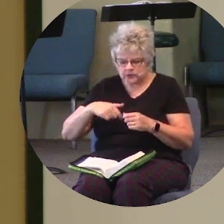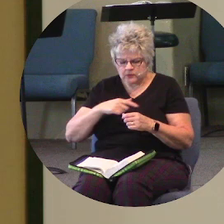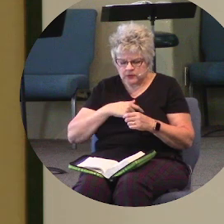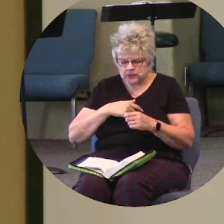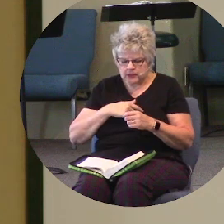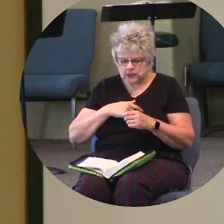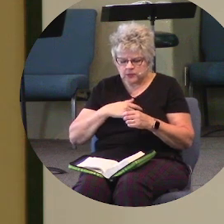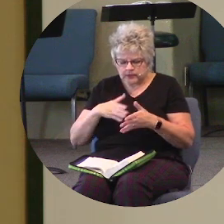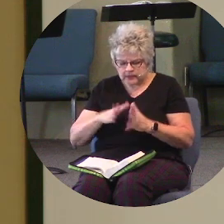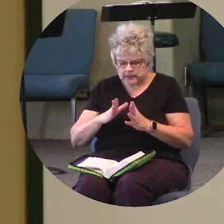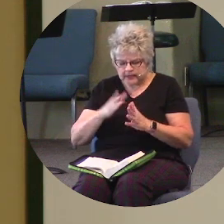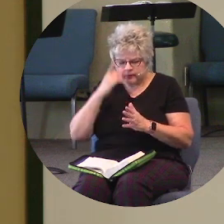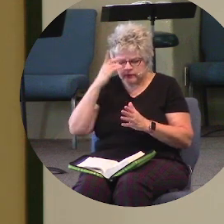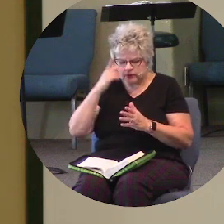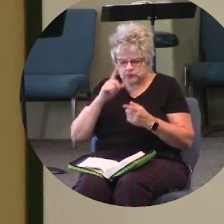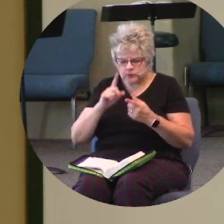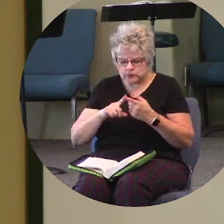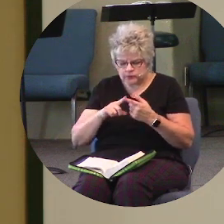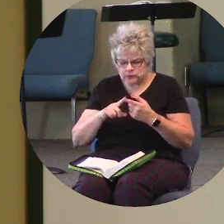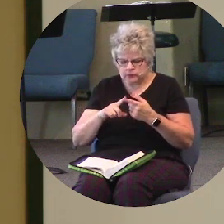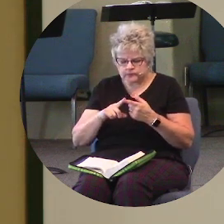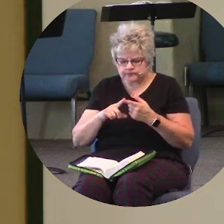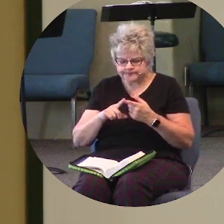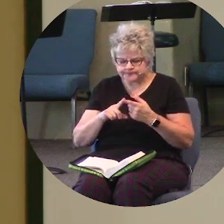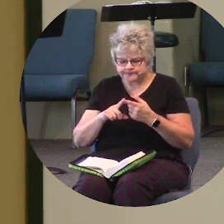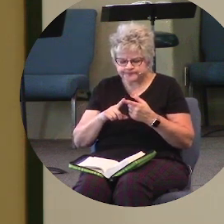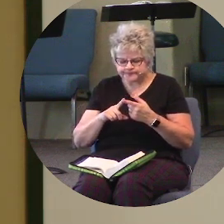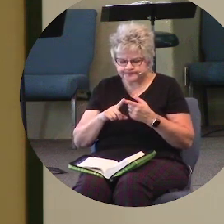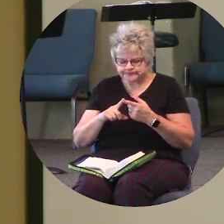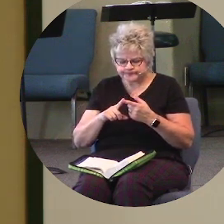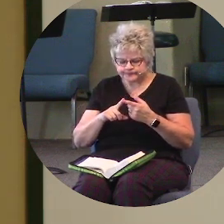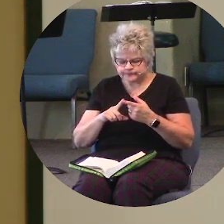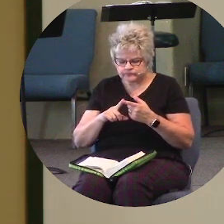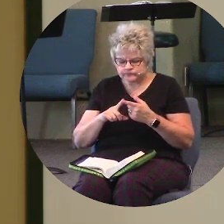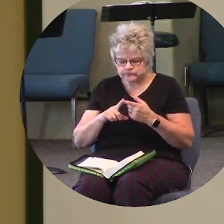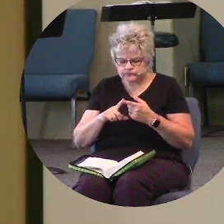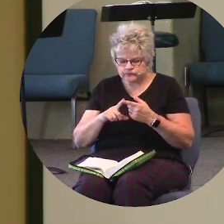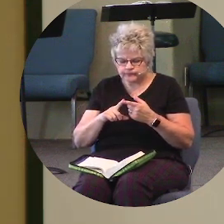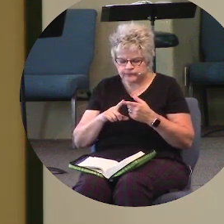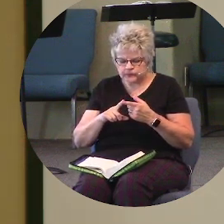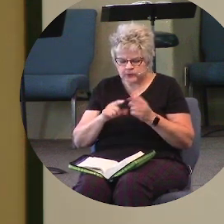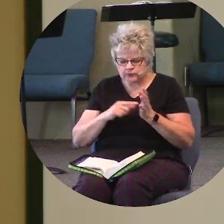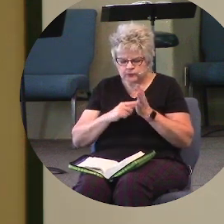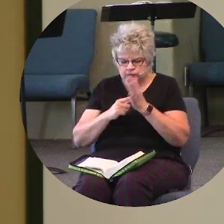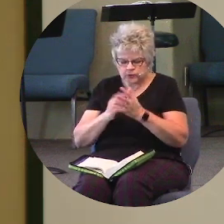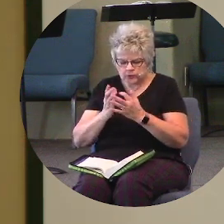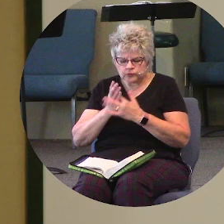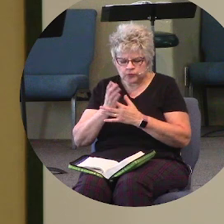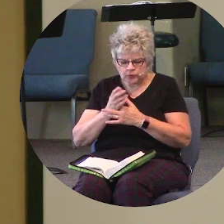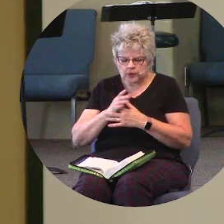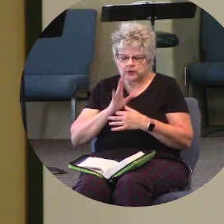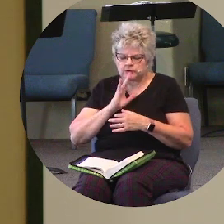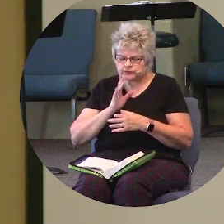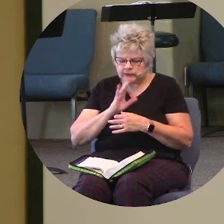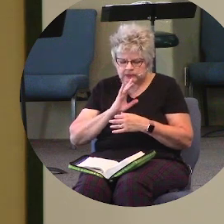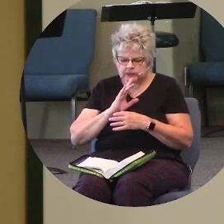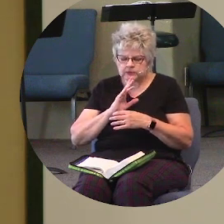allow you to resonate in our speech, in our behavior.